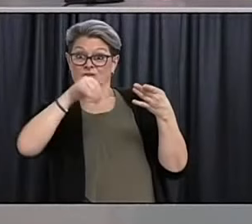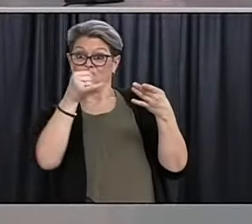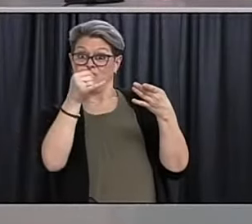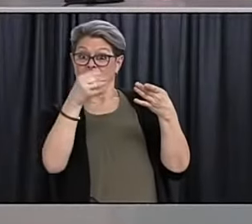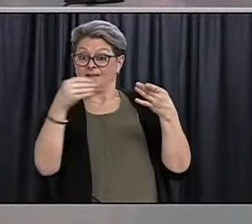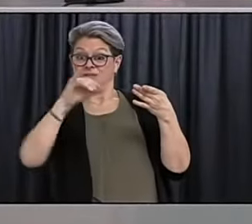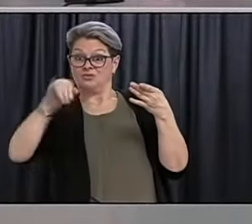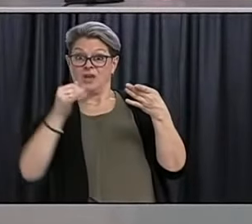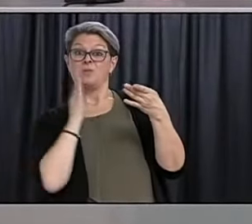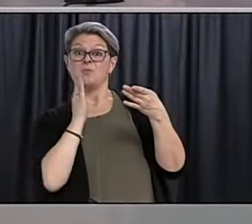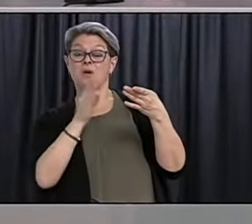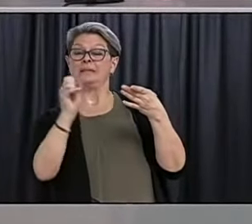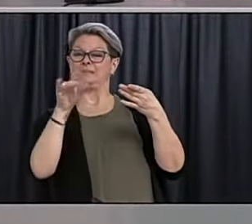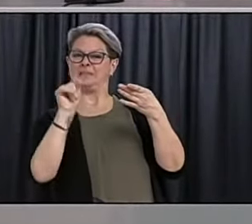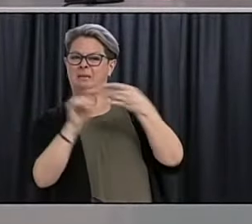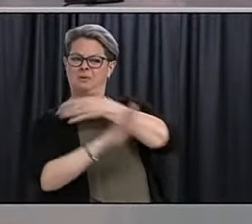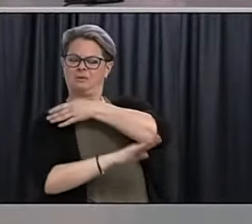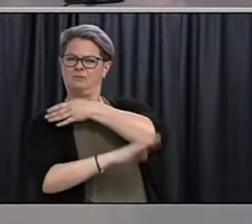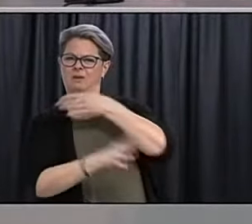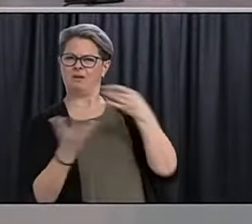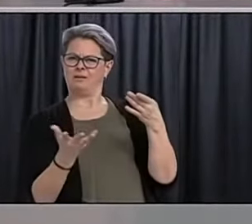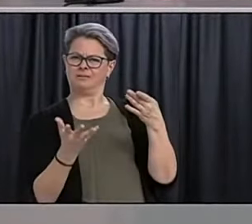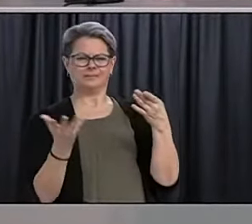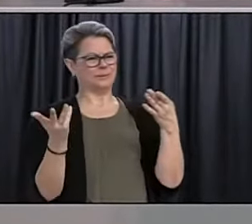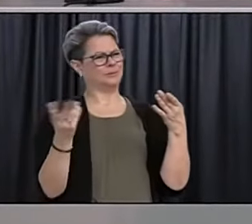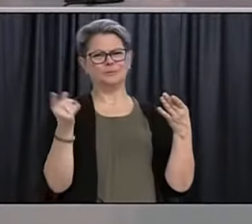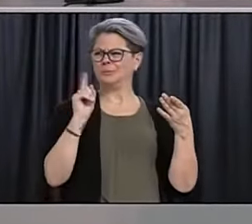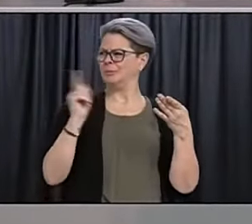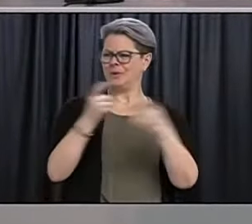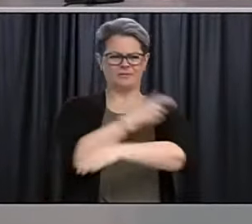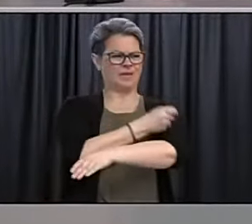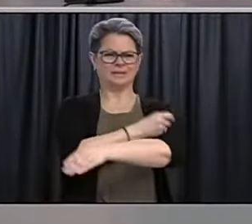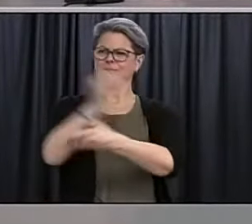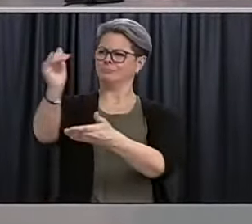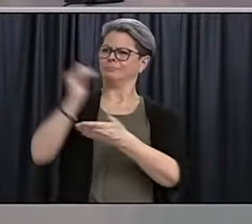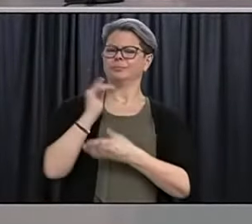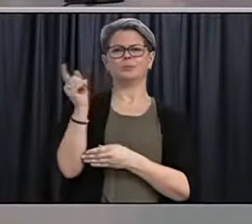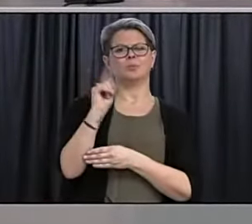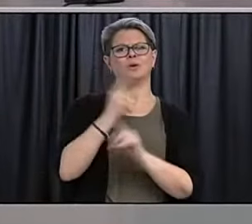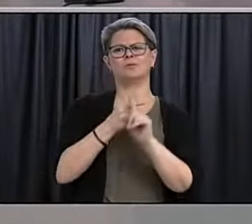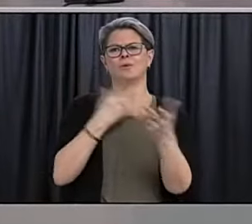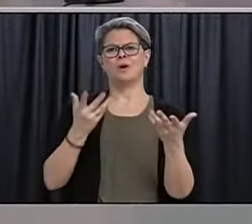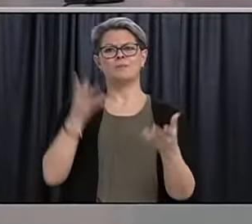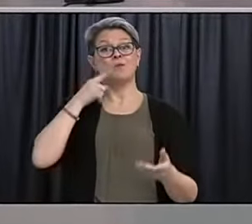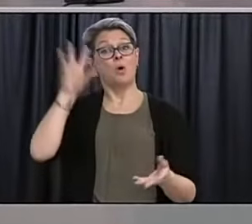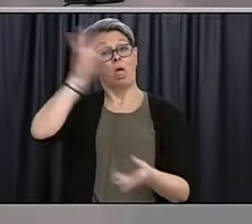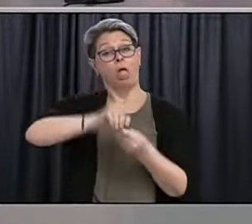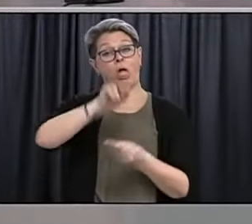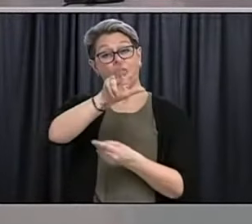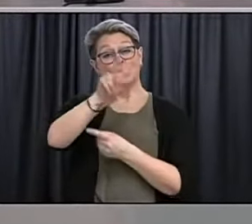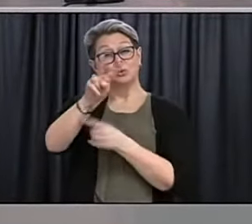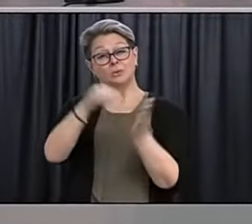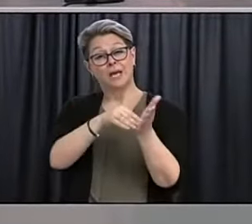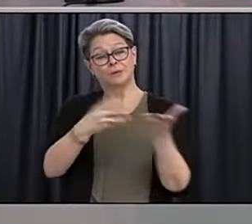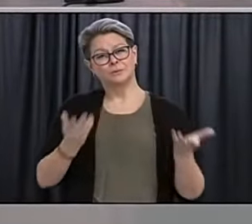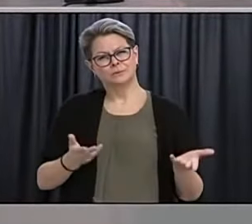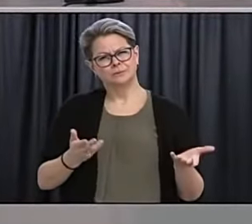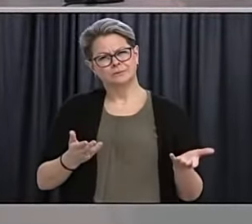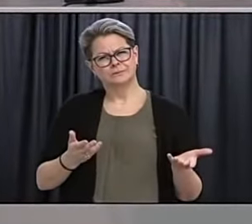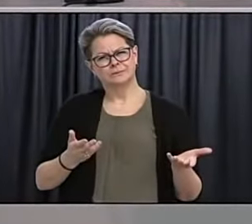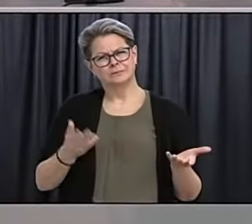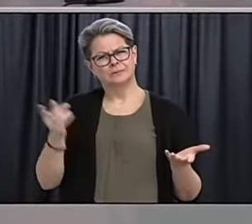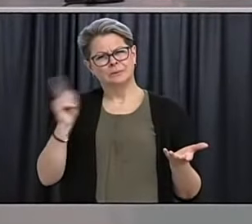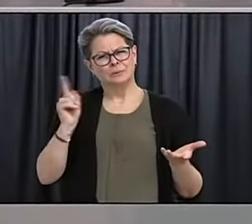So where is it going to come from between the 32,000 doses of Pfizer and 120